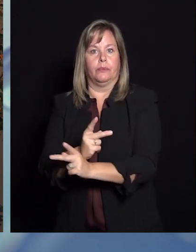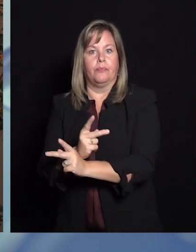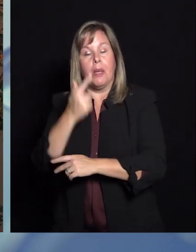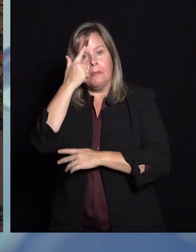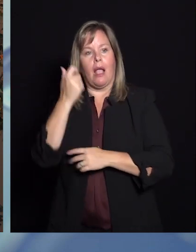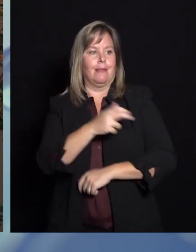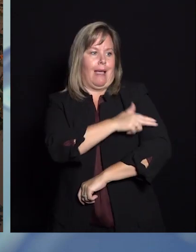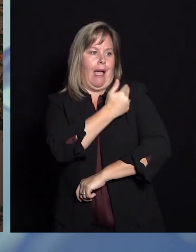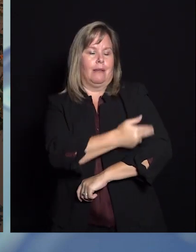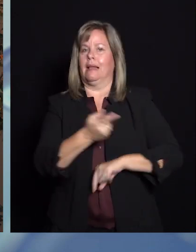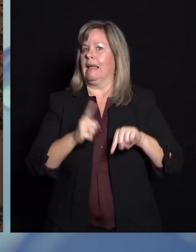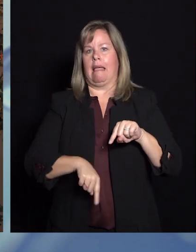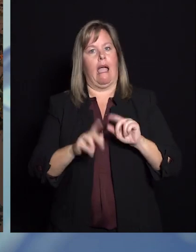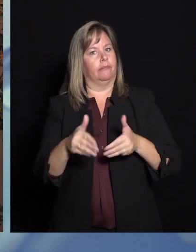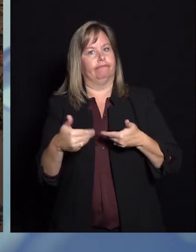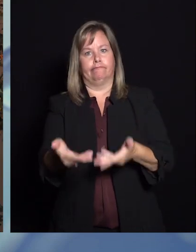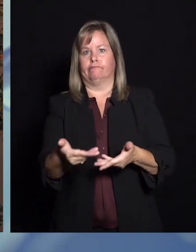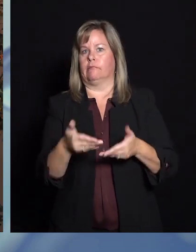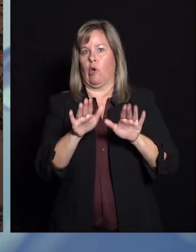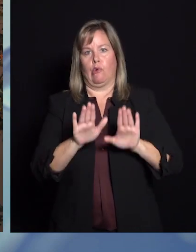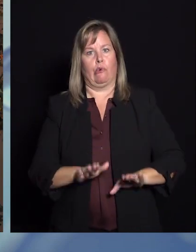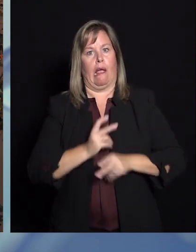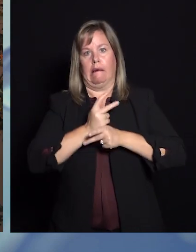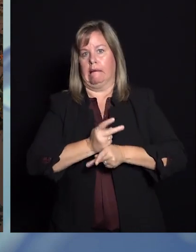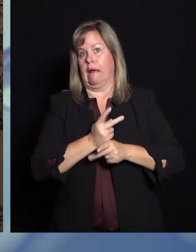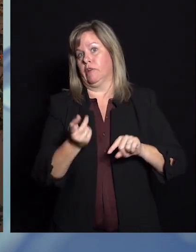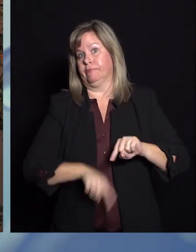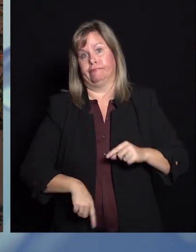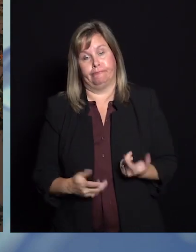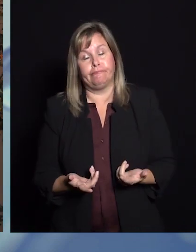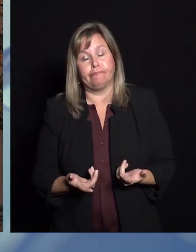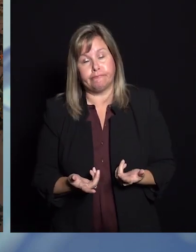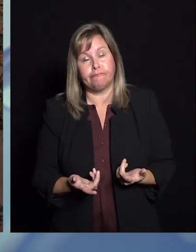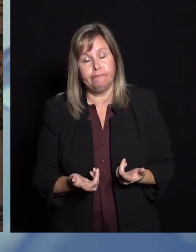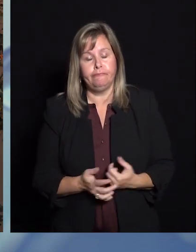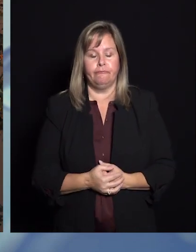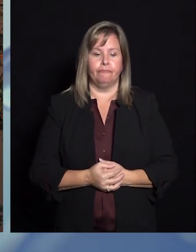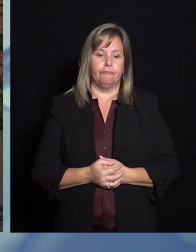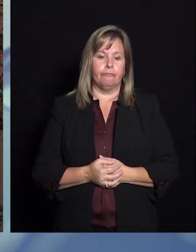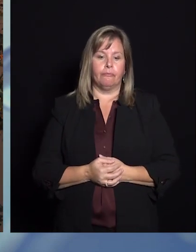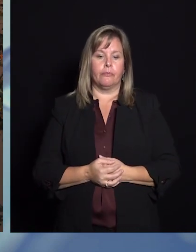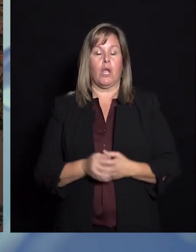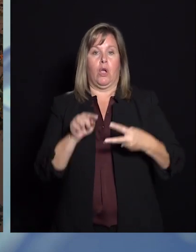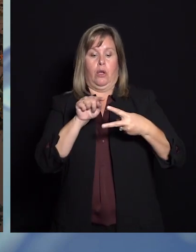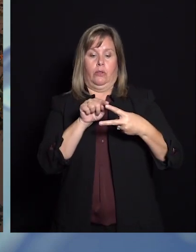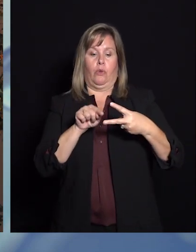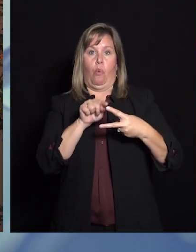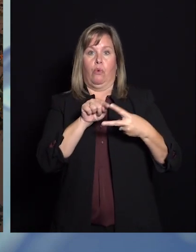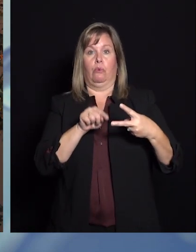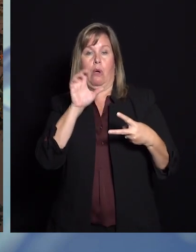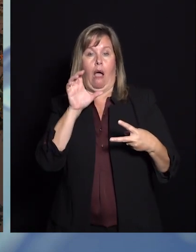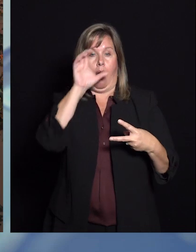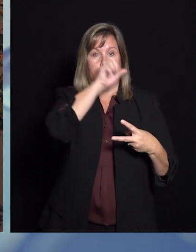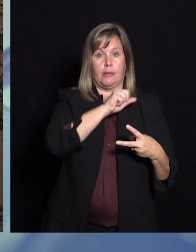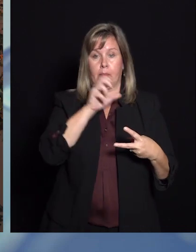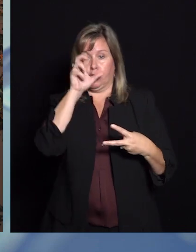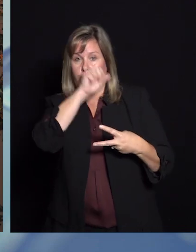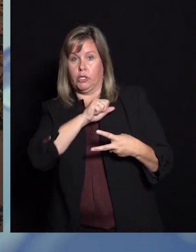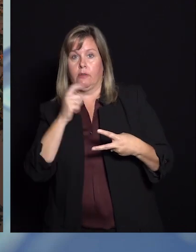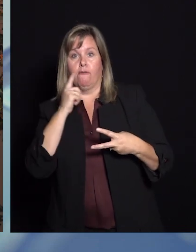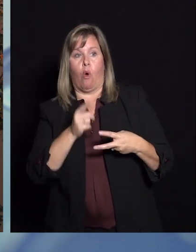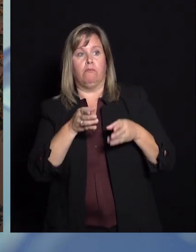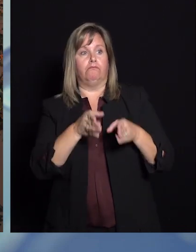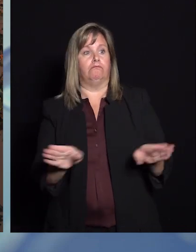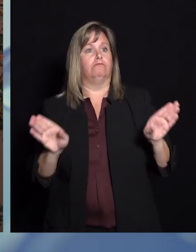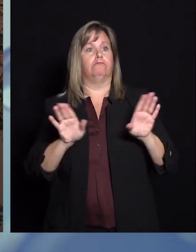its capacity to give great care to each of these individuals. But if we take these assumptions and apply it across the